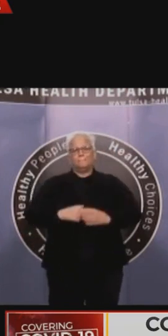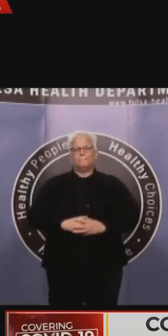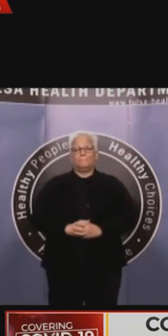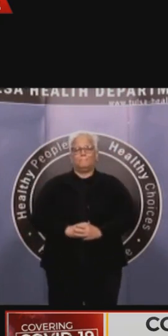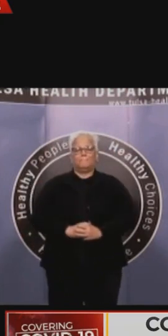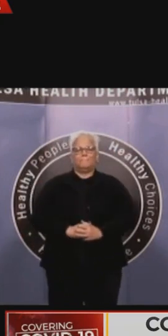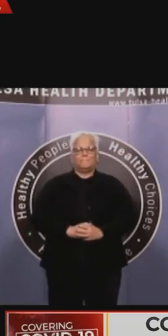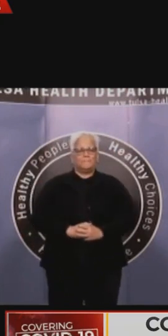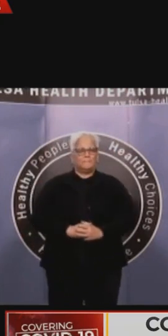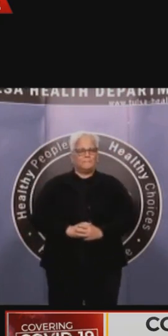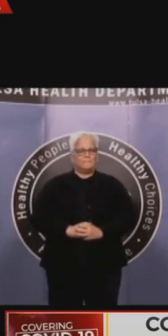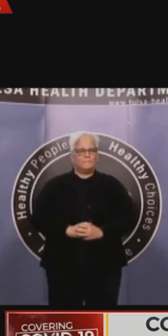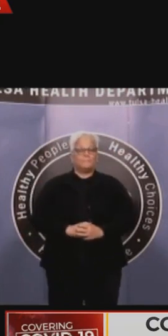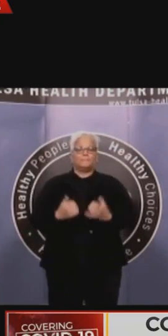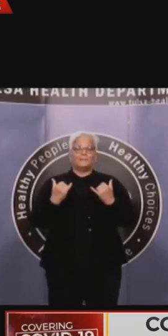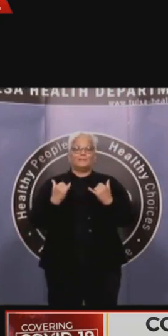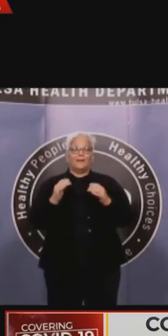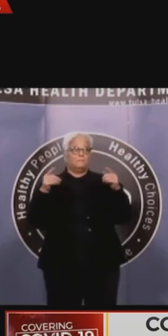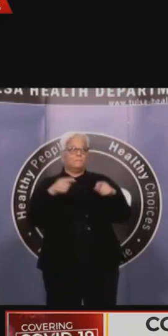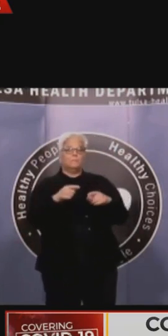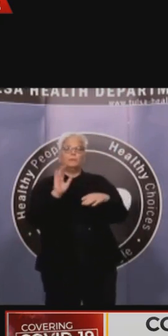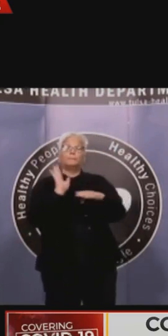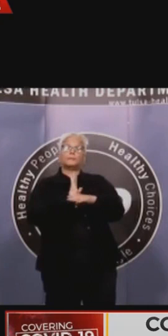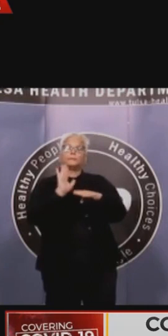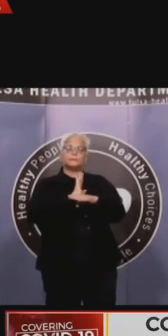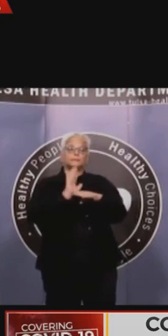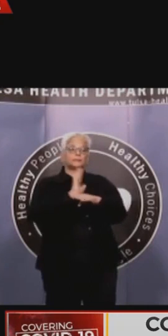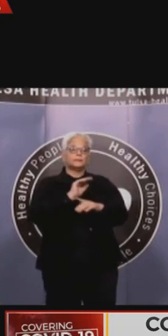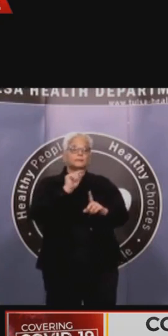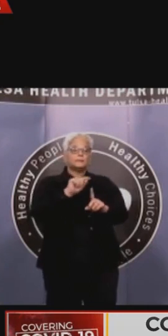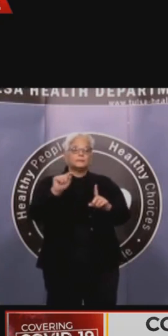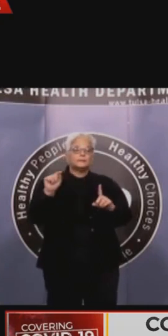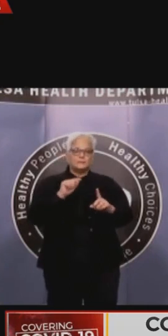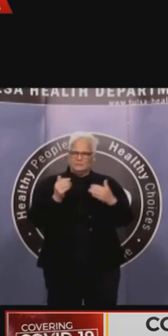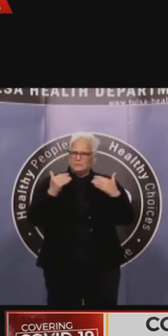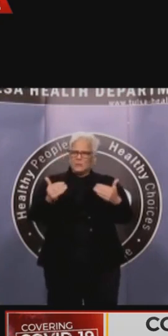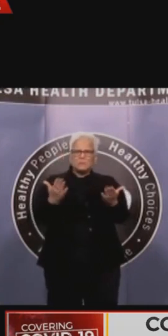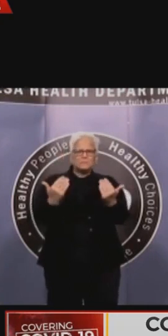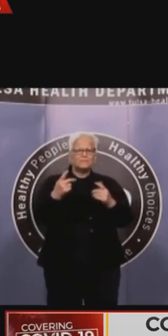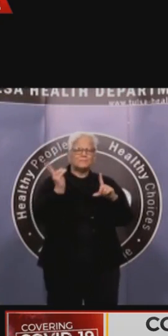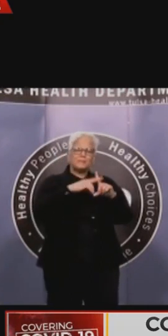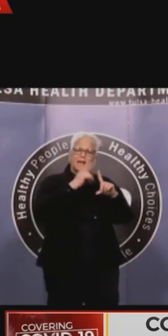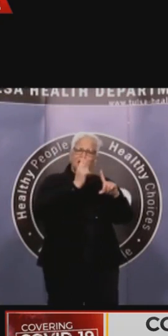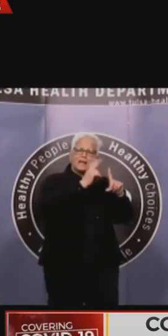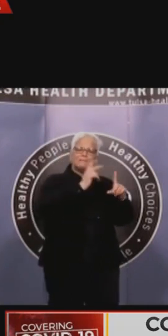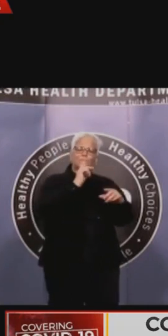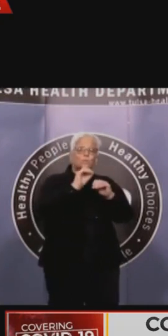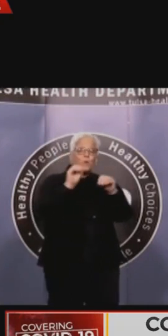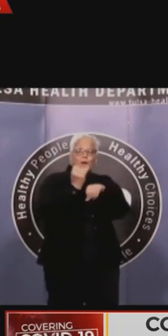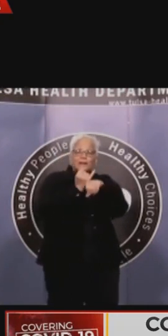seek no interest, zero interest loans for their businesses or their nonprofits.